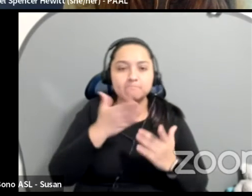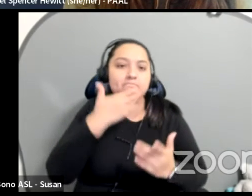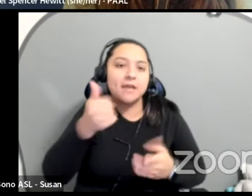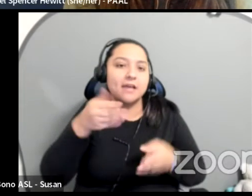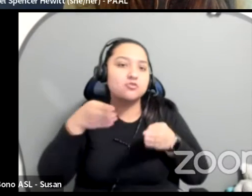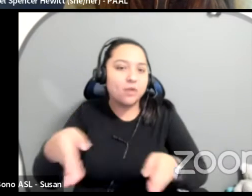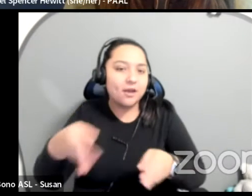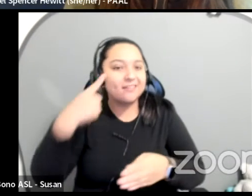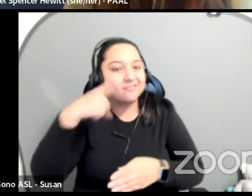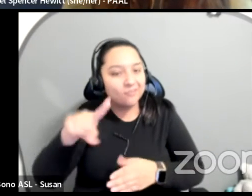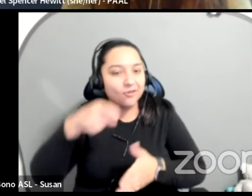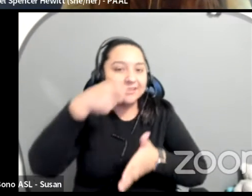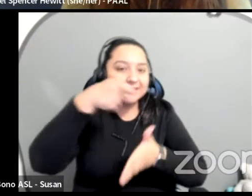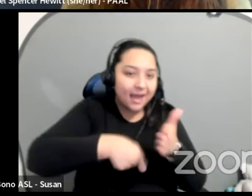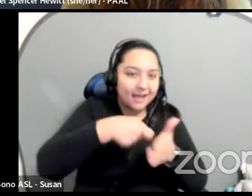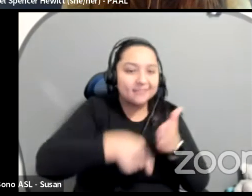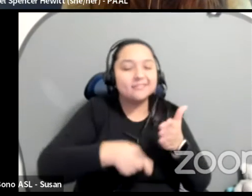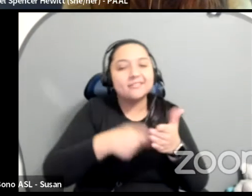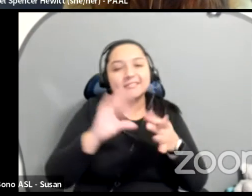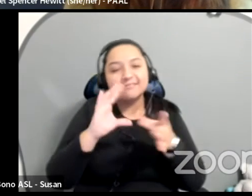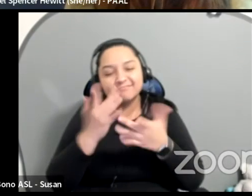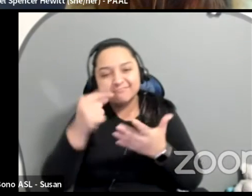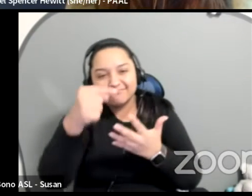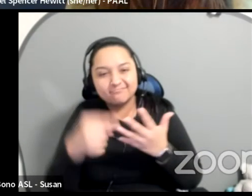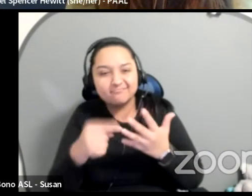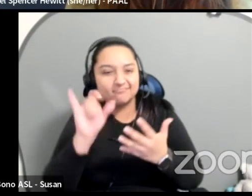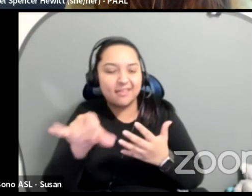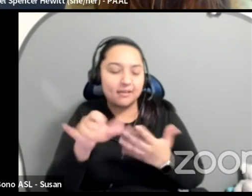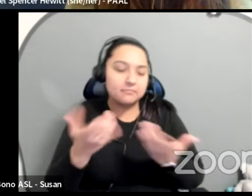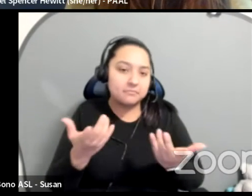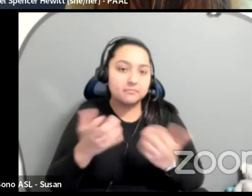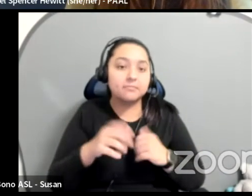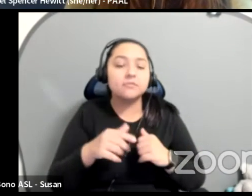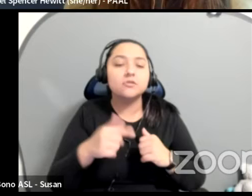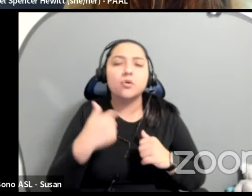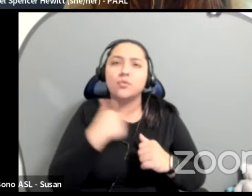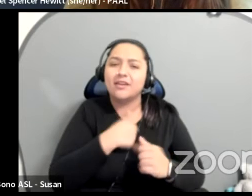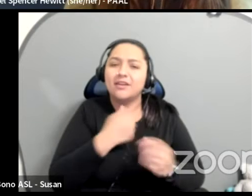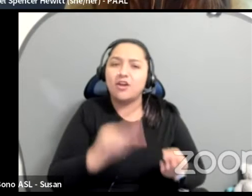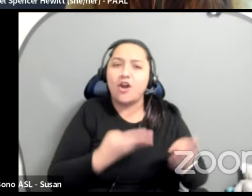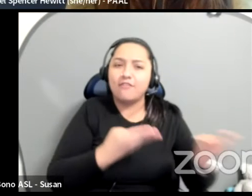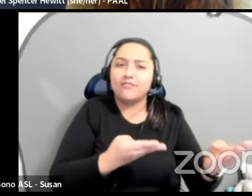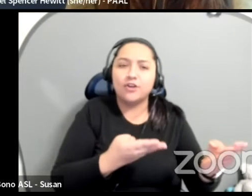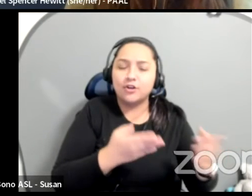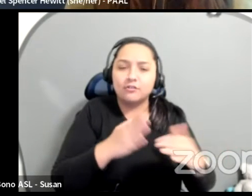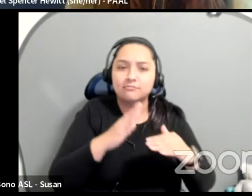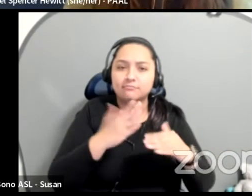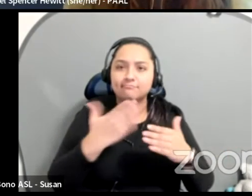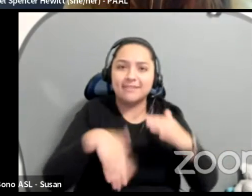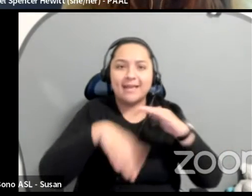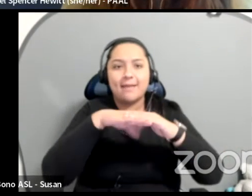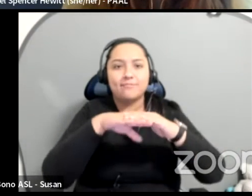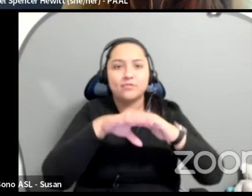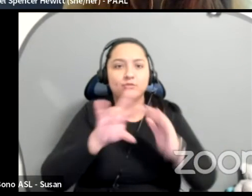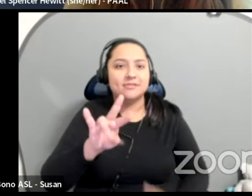make it easier for them. So basically I said, I can offer up to, I think we did $750 and then, but I said,